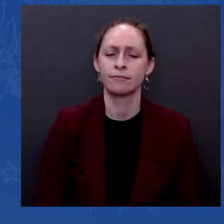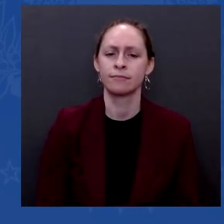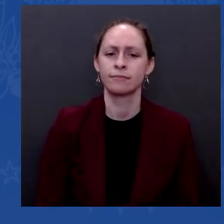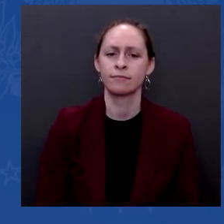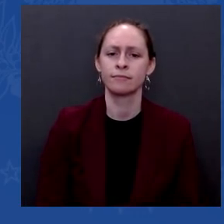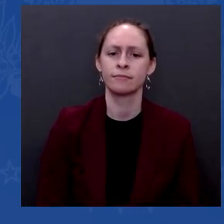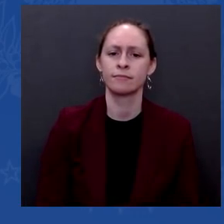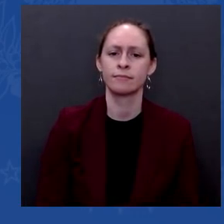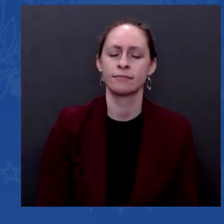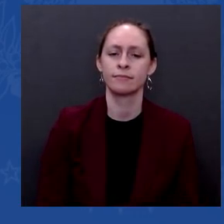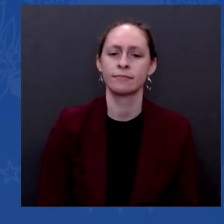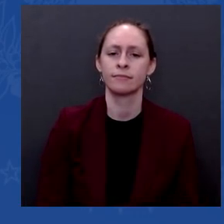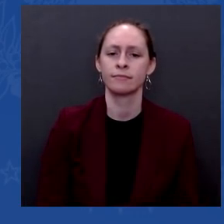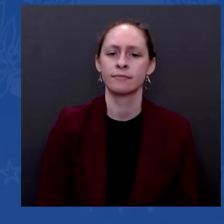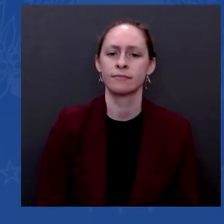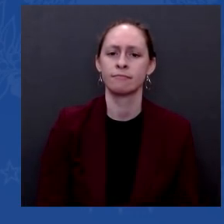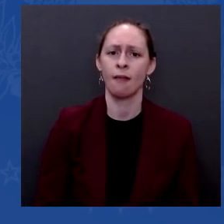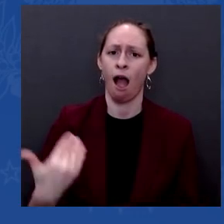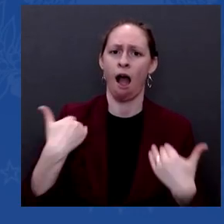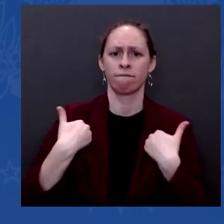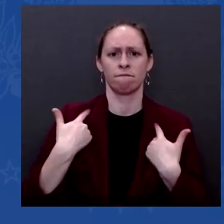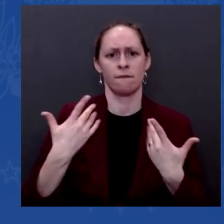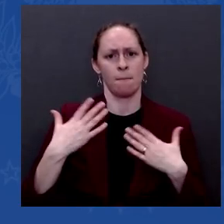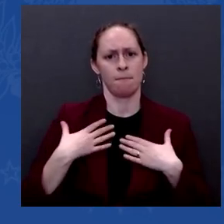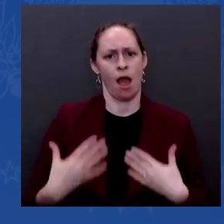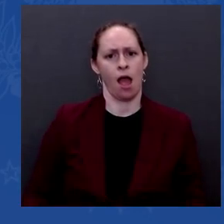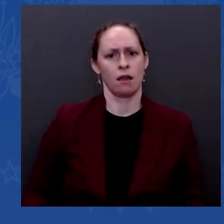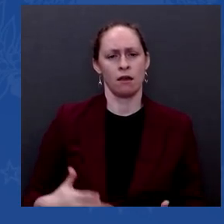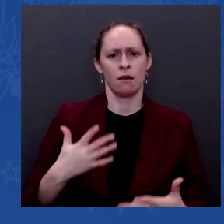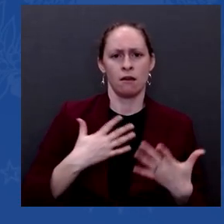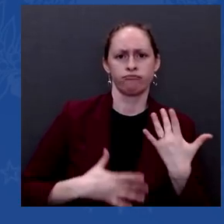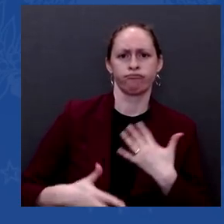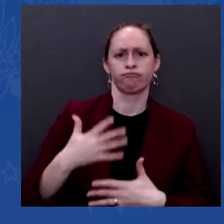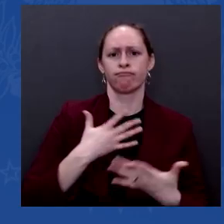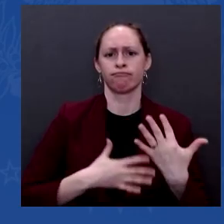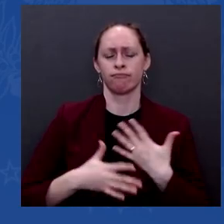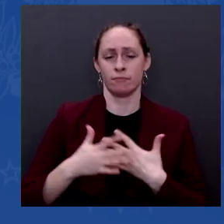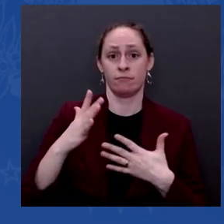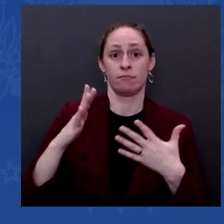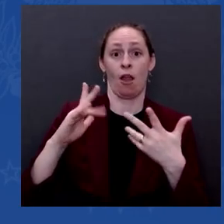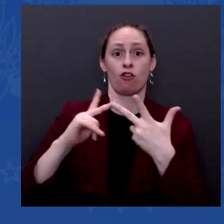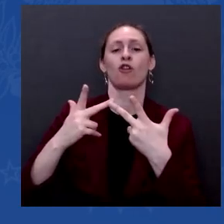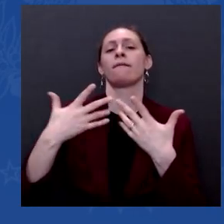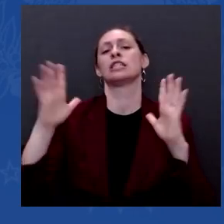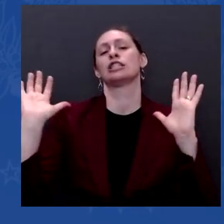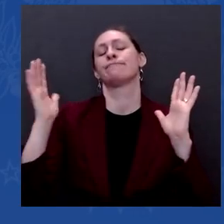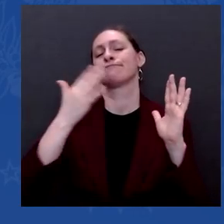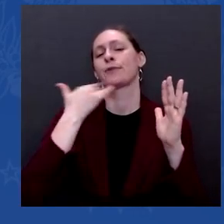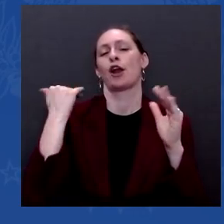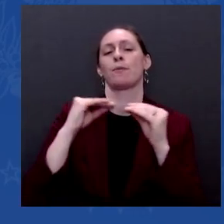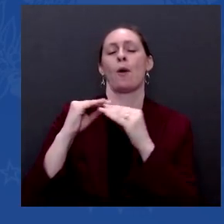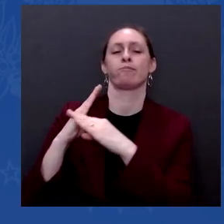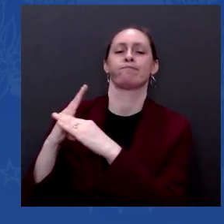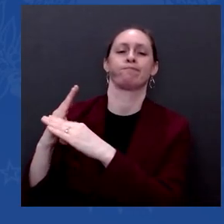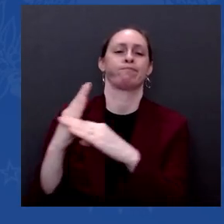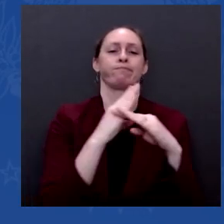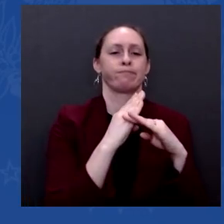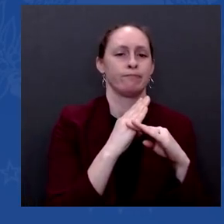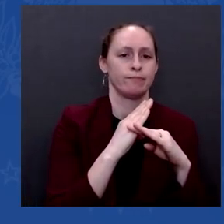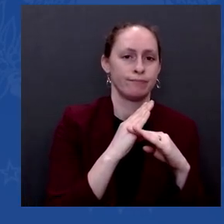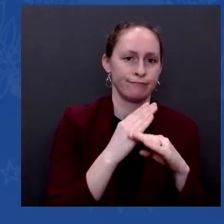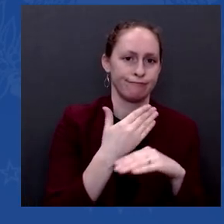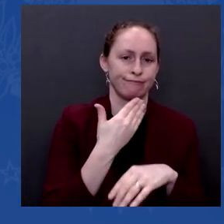better protected with the booster shot. The The definition, right now. —